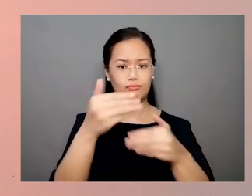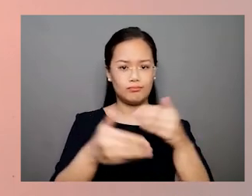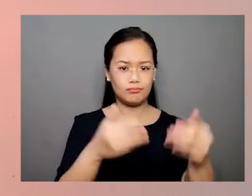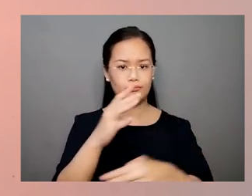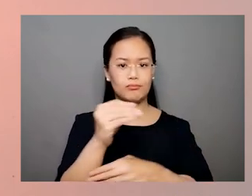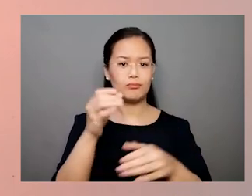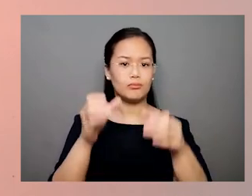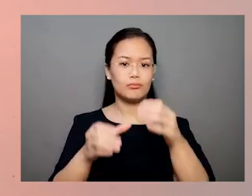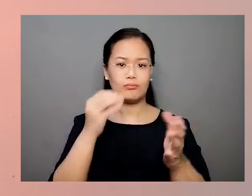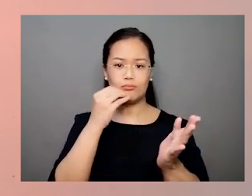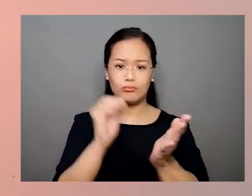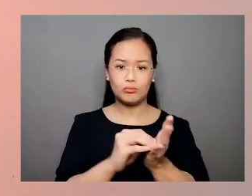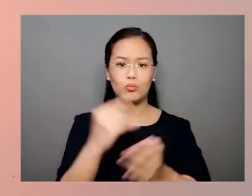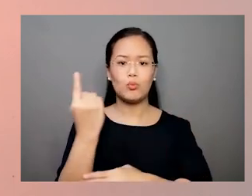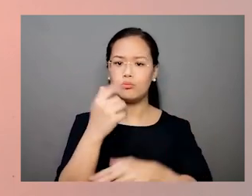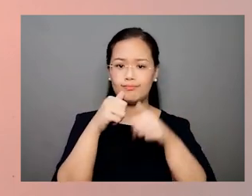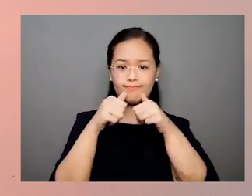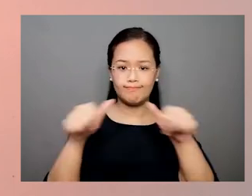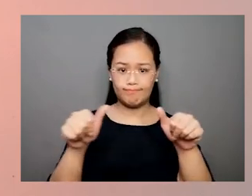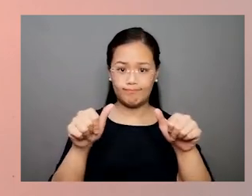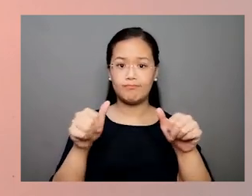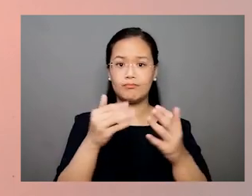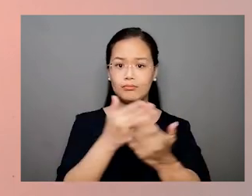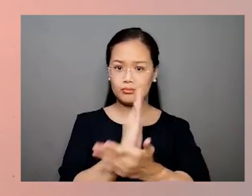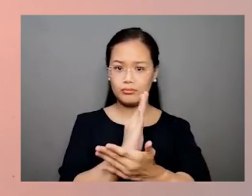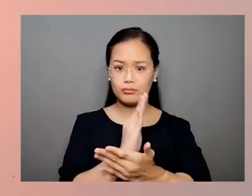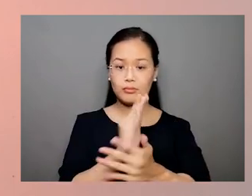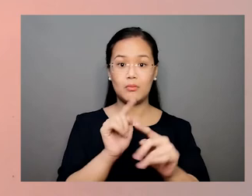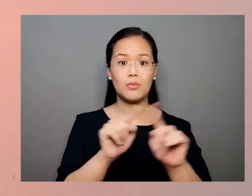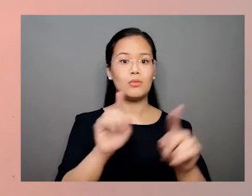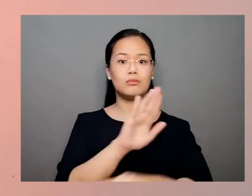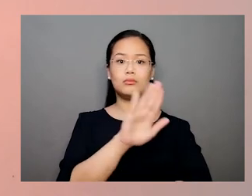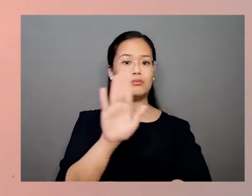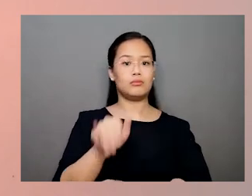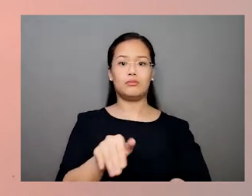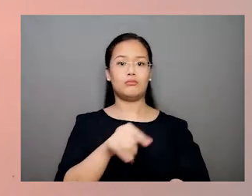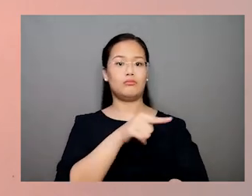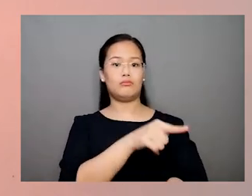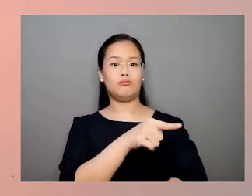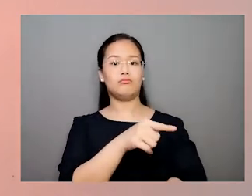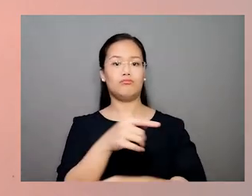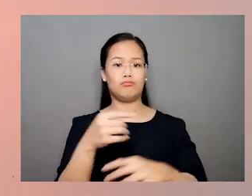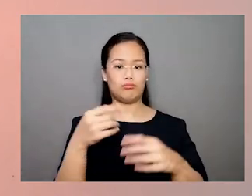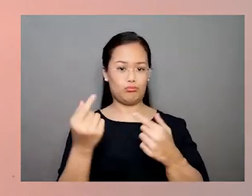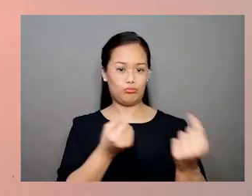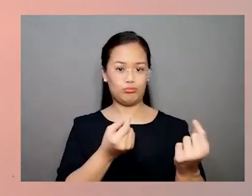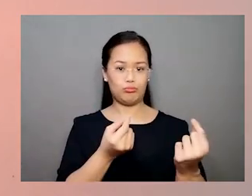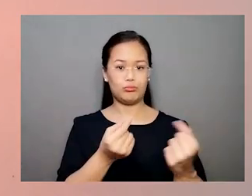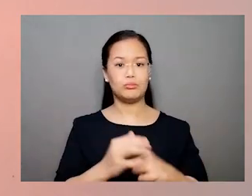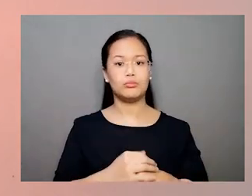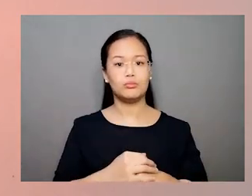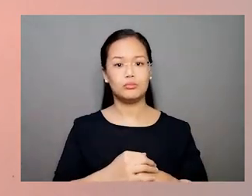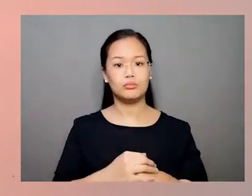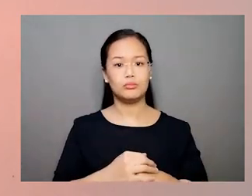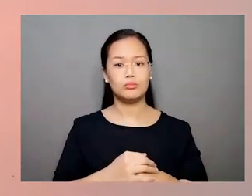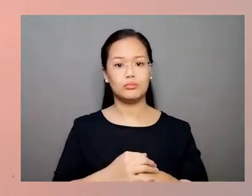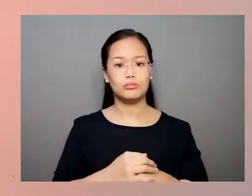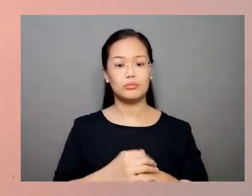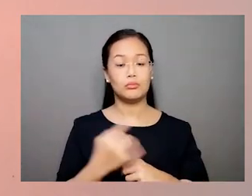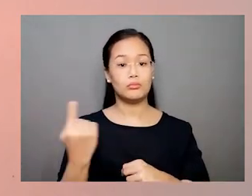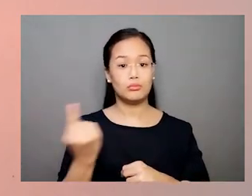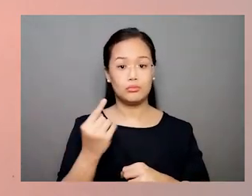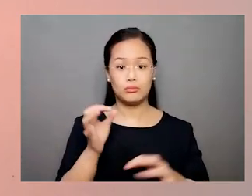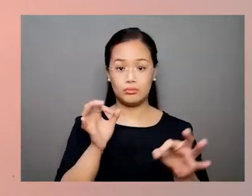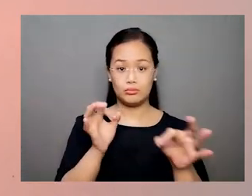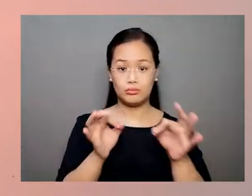and court orders tend only to declare rights. They can never thoroughly deliver them.